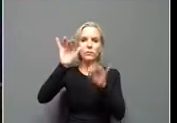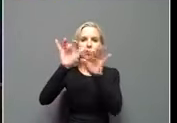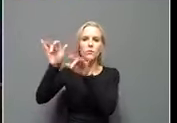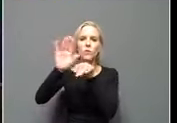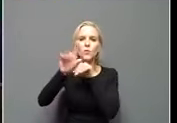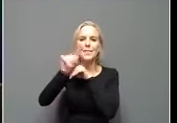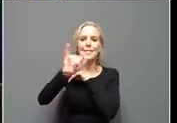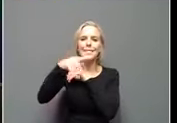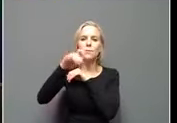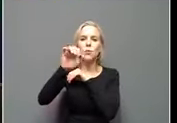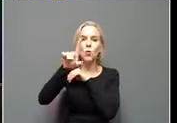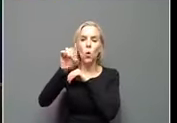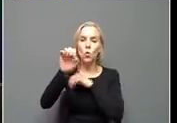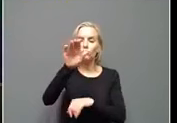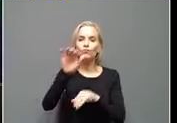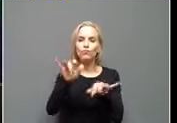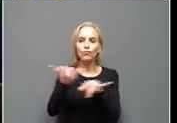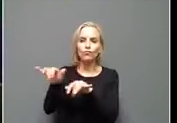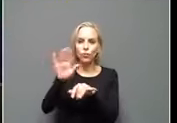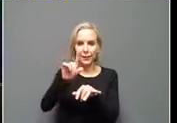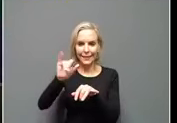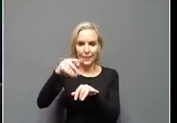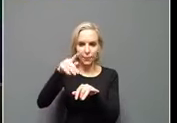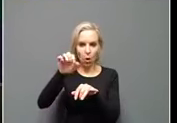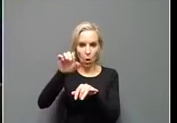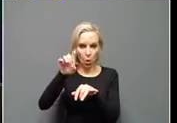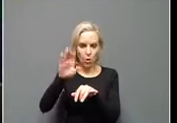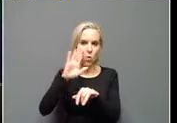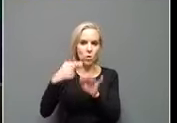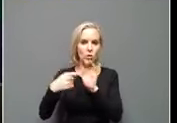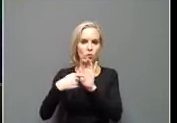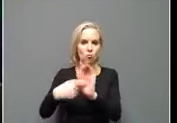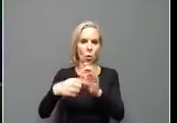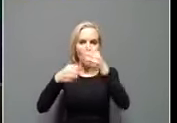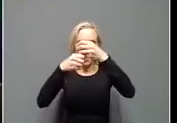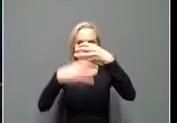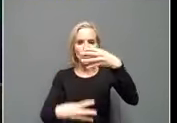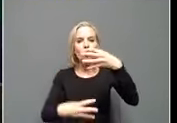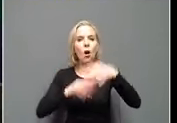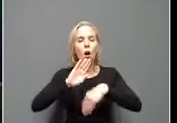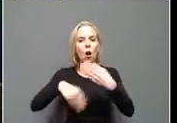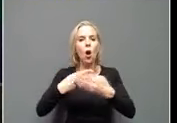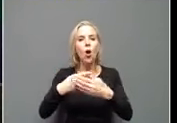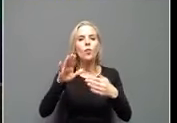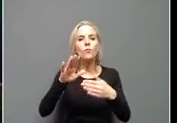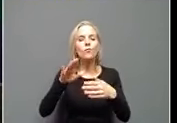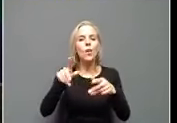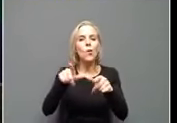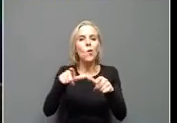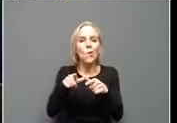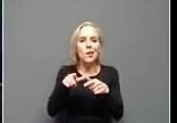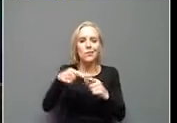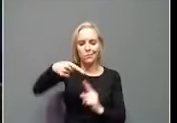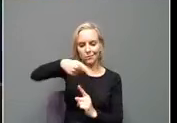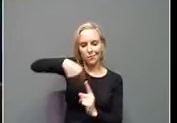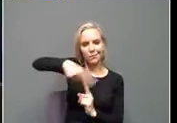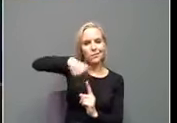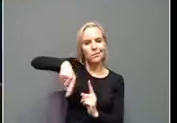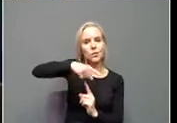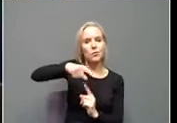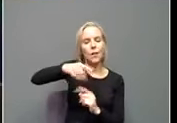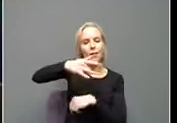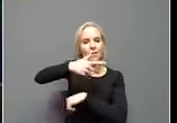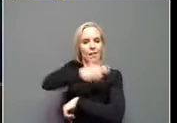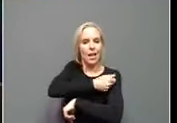When you enter your zip code, it'll show you all the locations nearby to you that have vaccine available where you can get